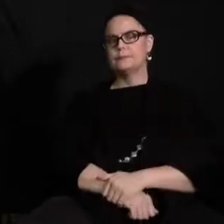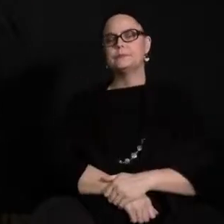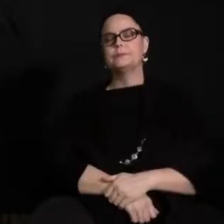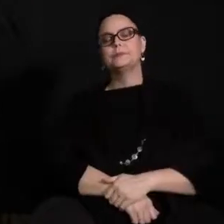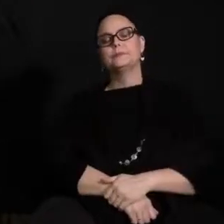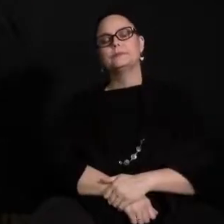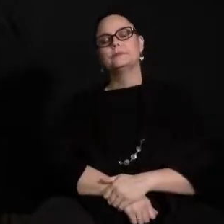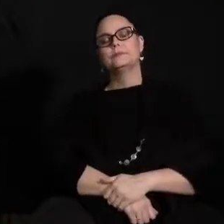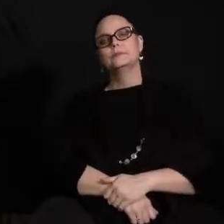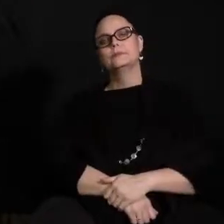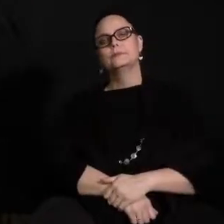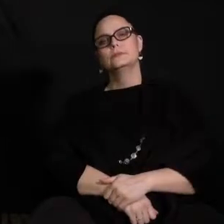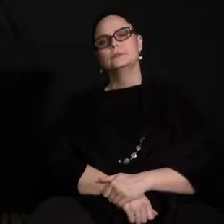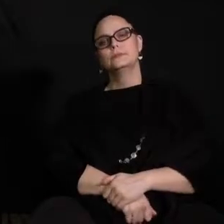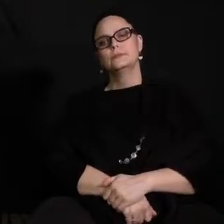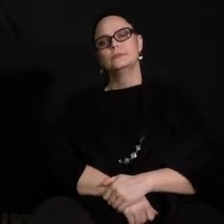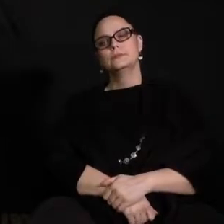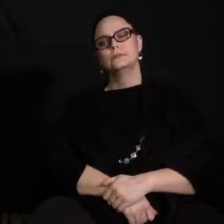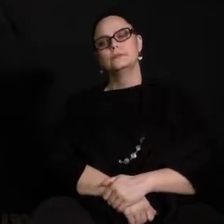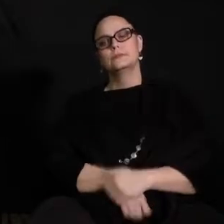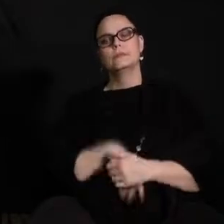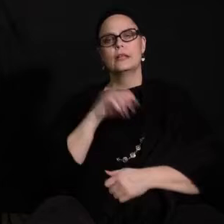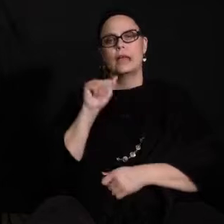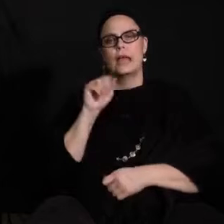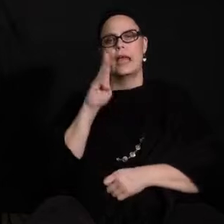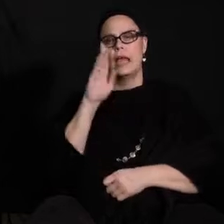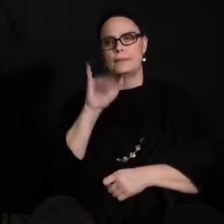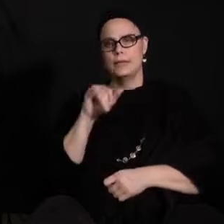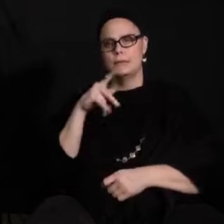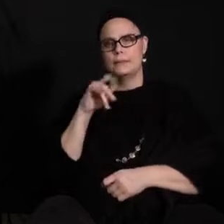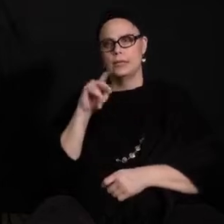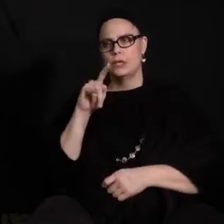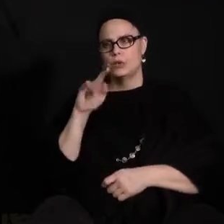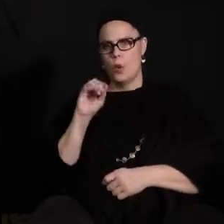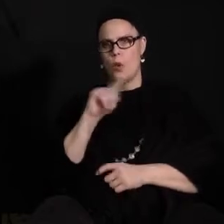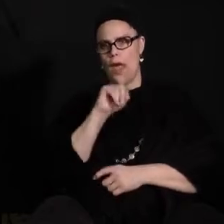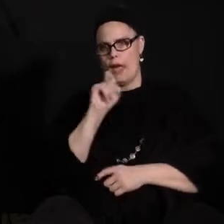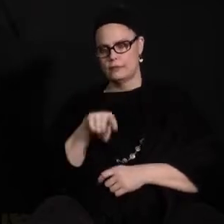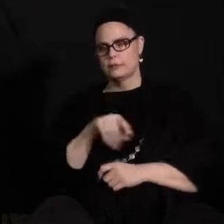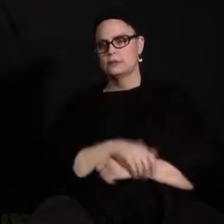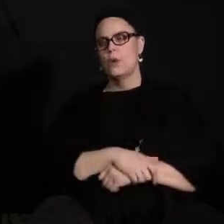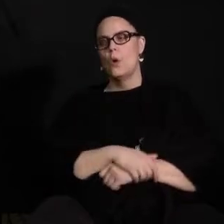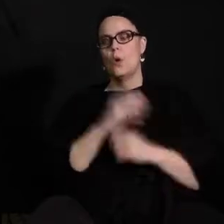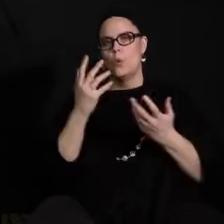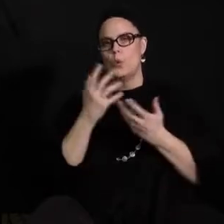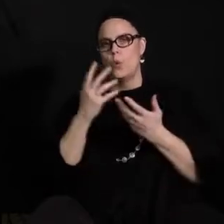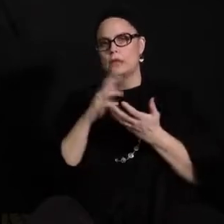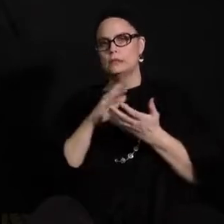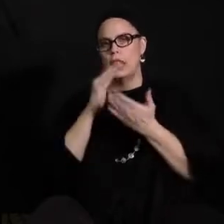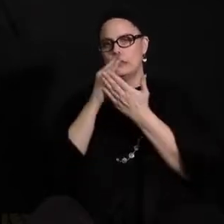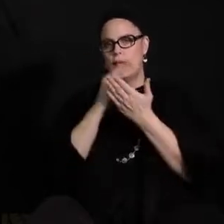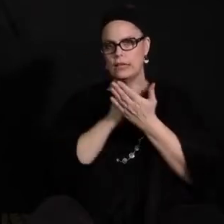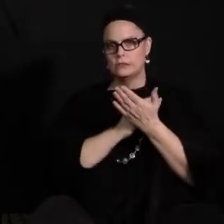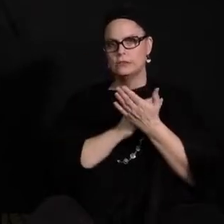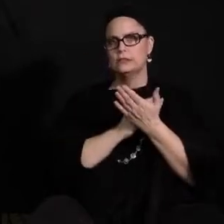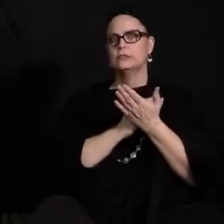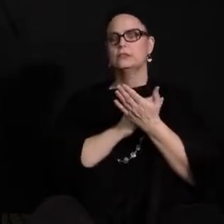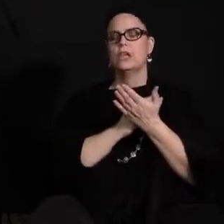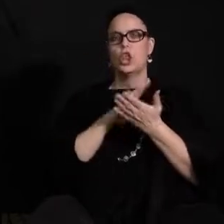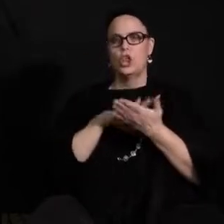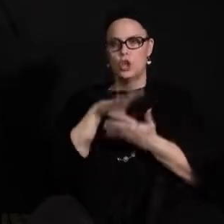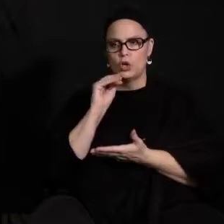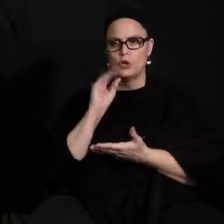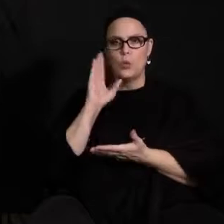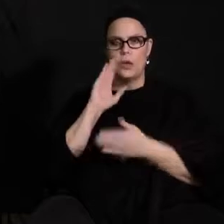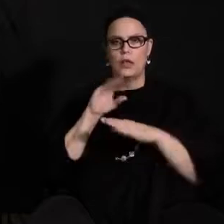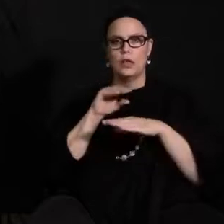Next question from Abby Pinto. What lessons learned from virtual instruction will influence the use of in